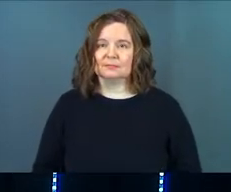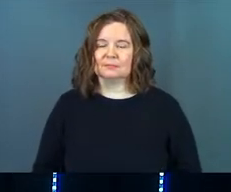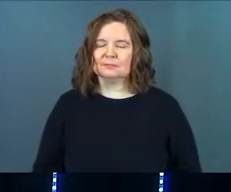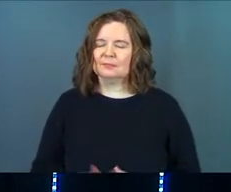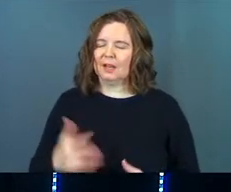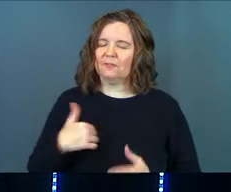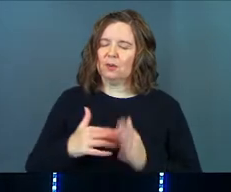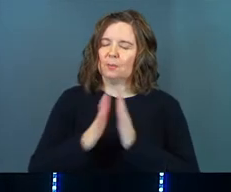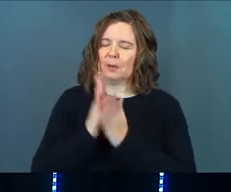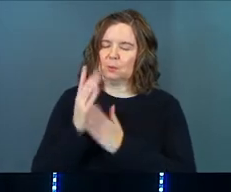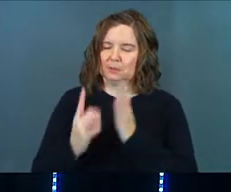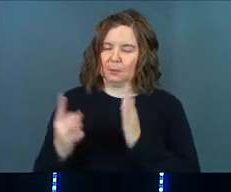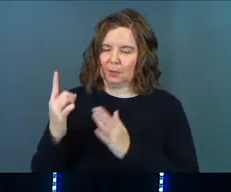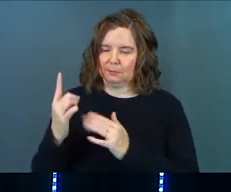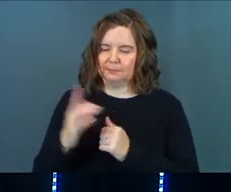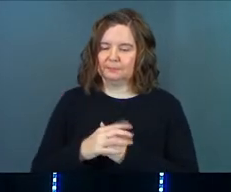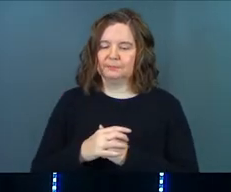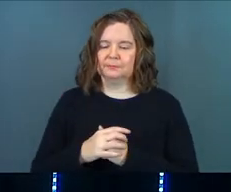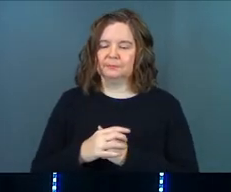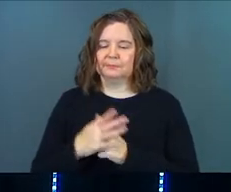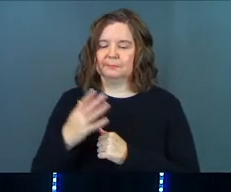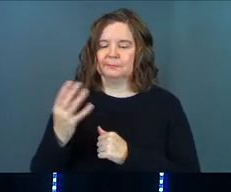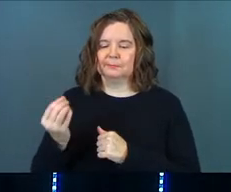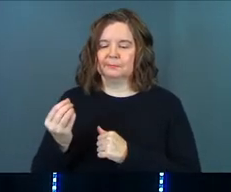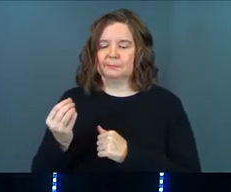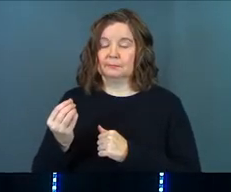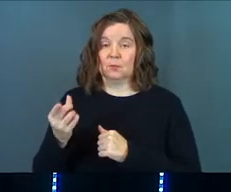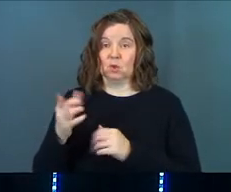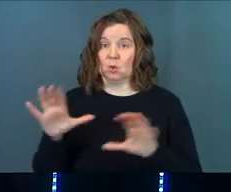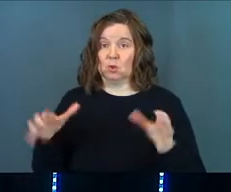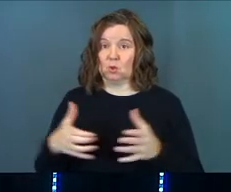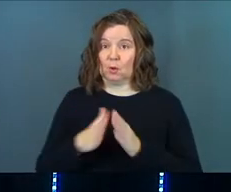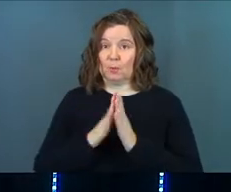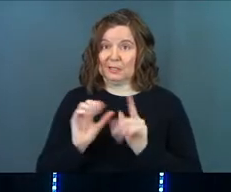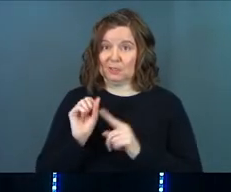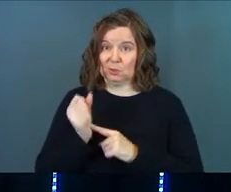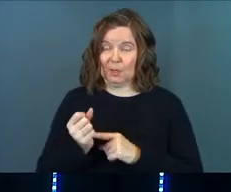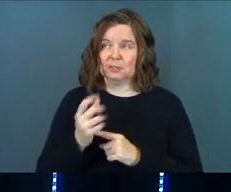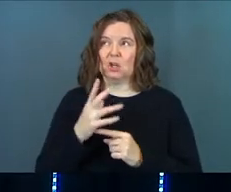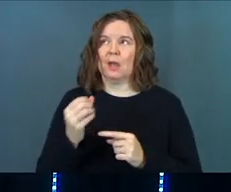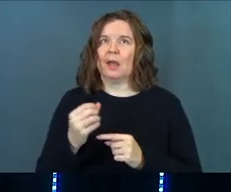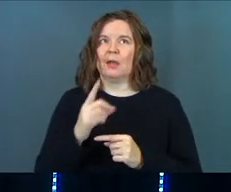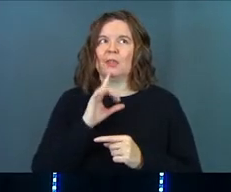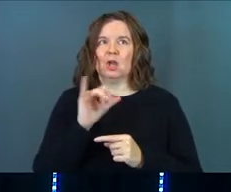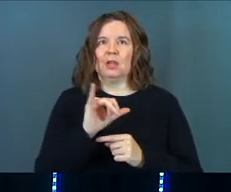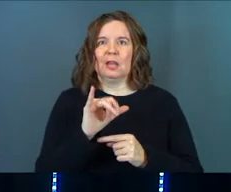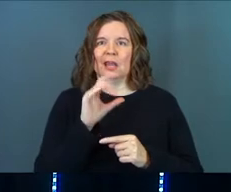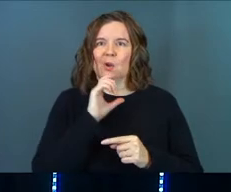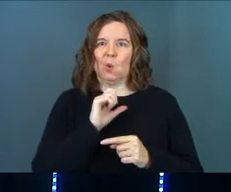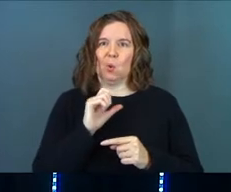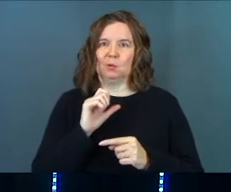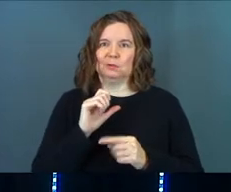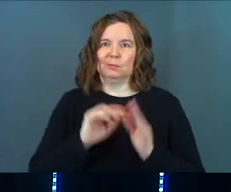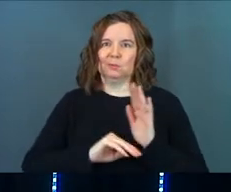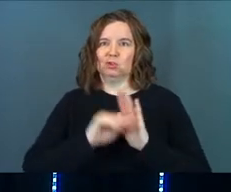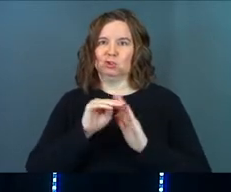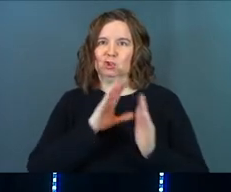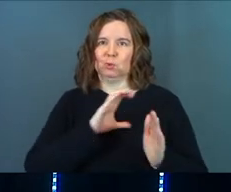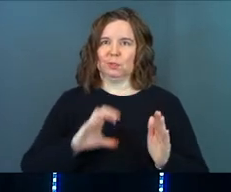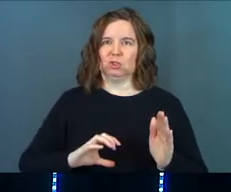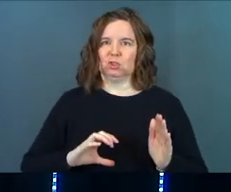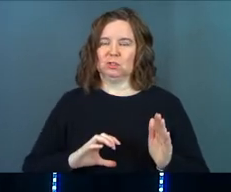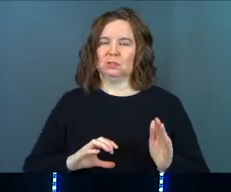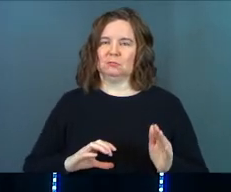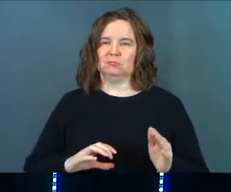Have ever been praying with somebody, and you're in this group prayer situation, and they're like an older Christian, right? And they're super